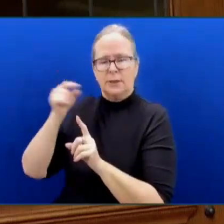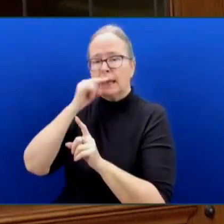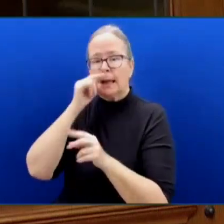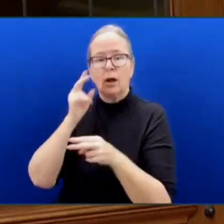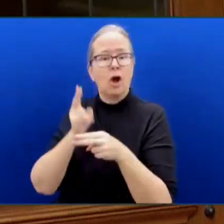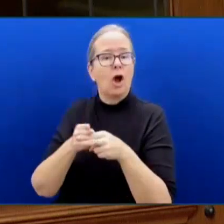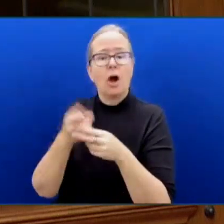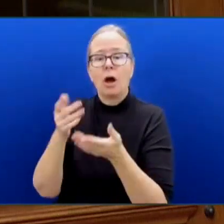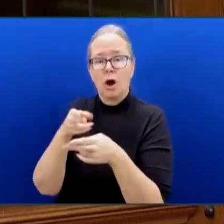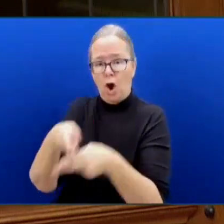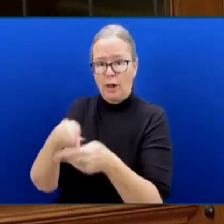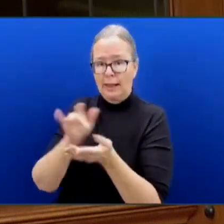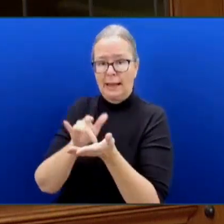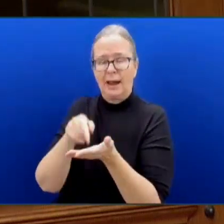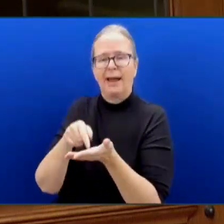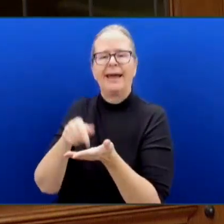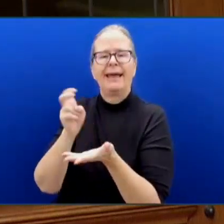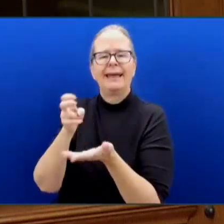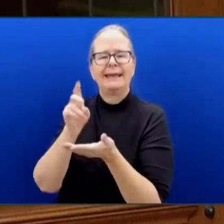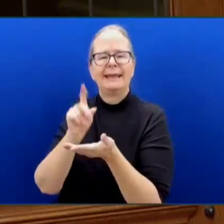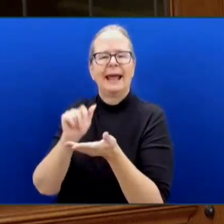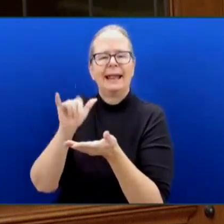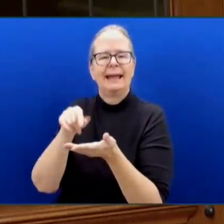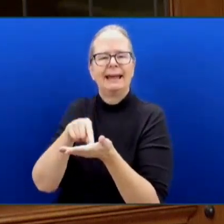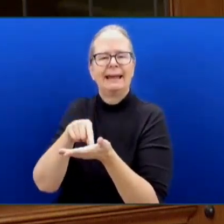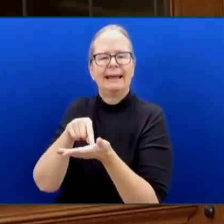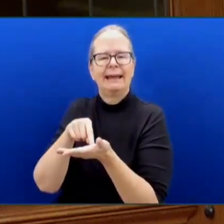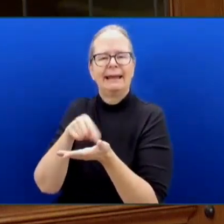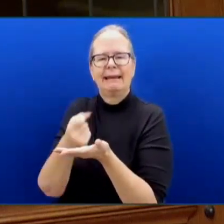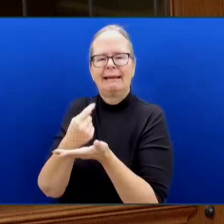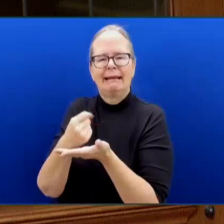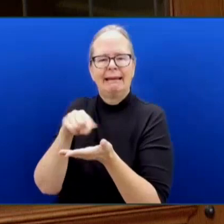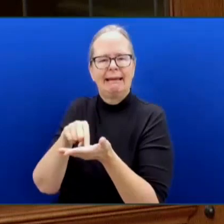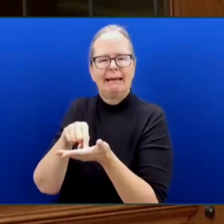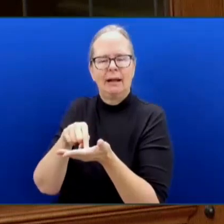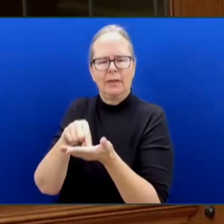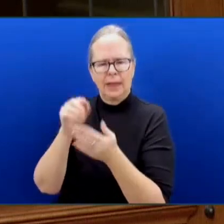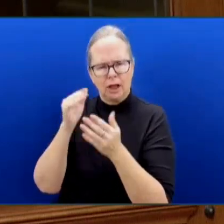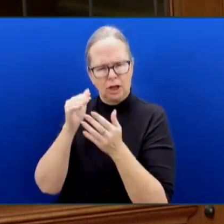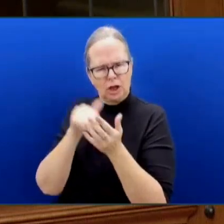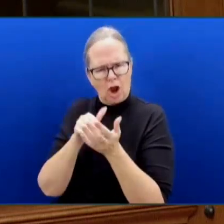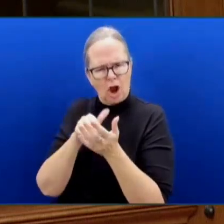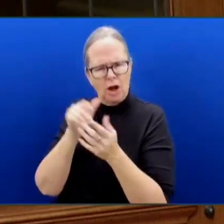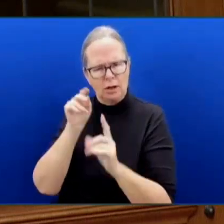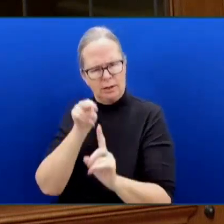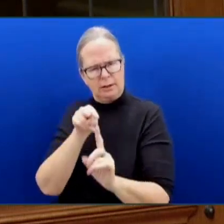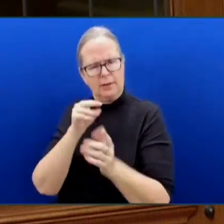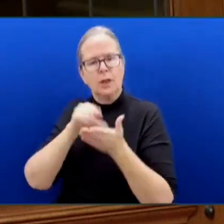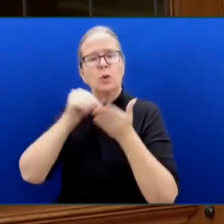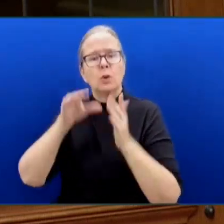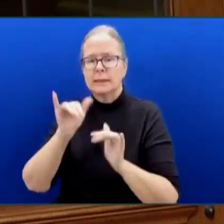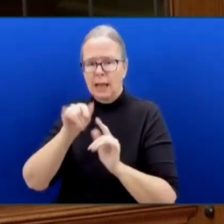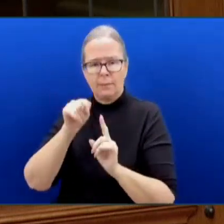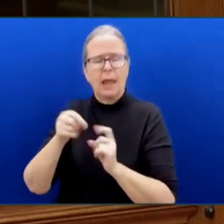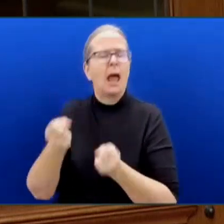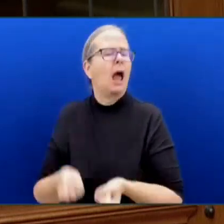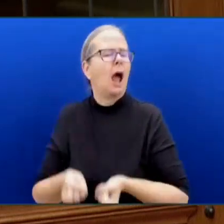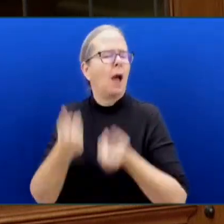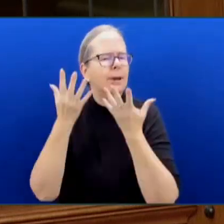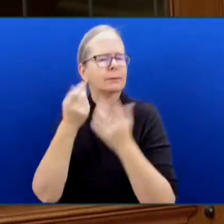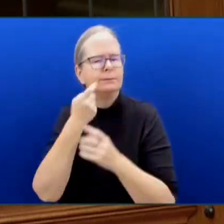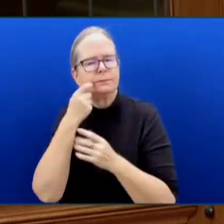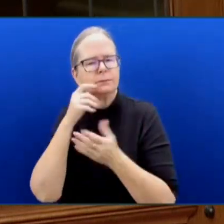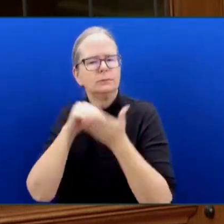were addicted to these deadly safe-supplied drugs. He told her, at least 30.